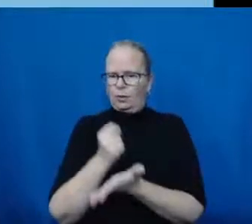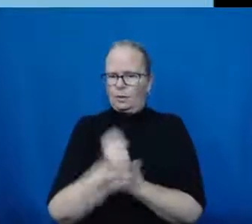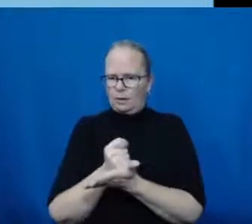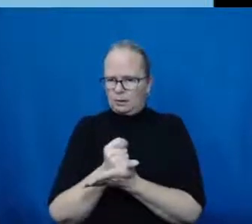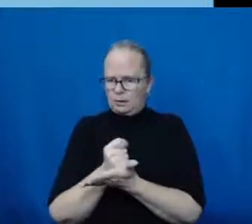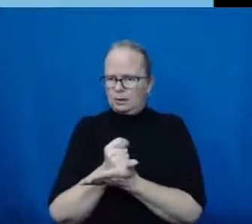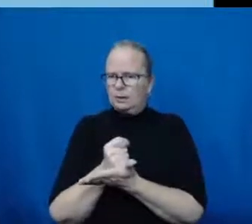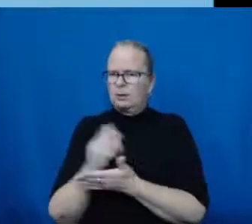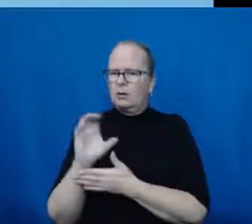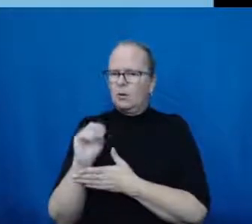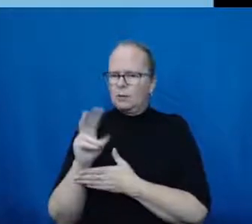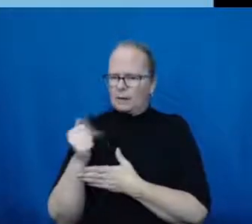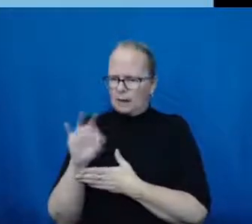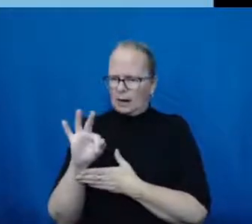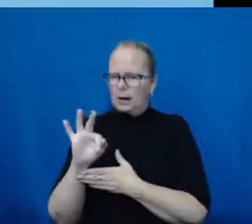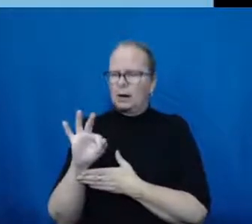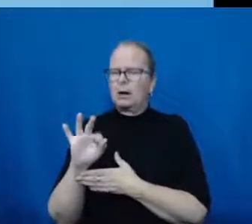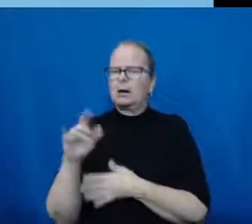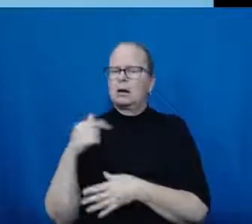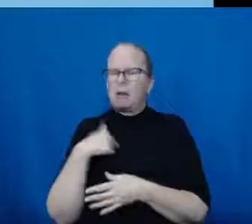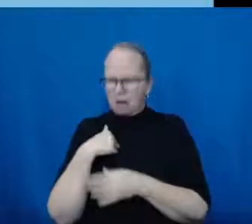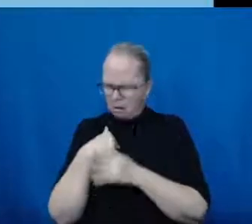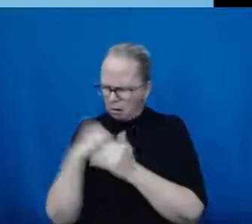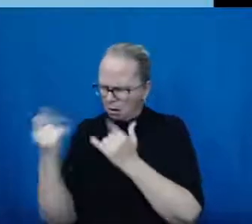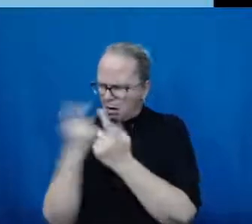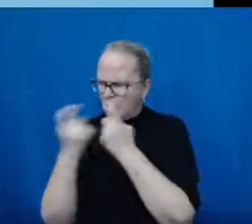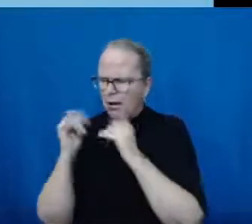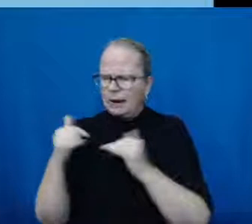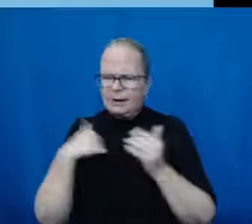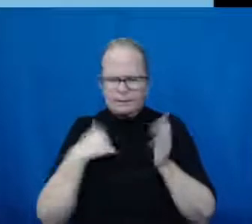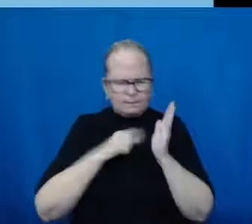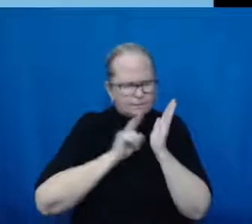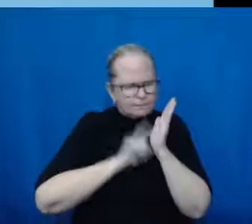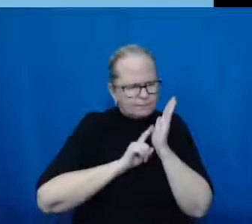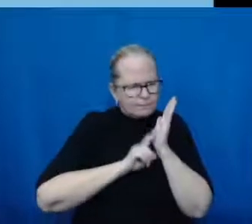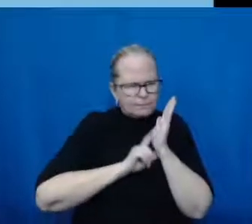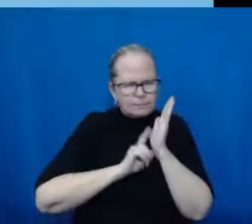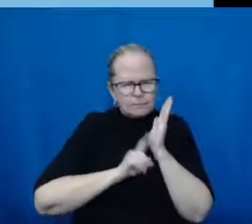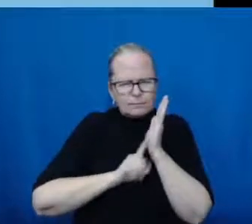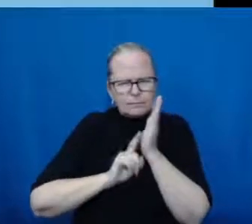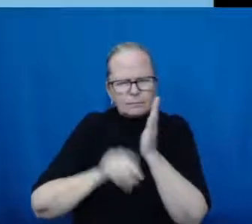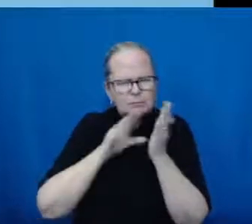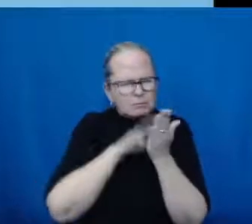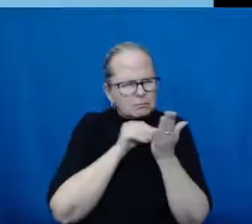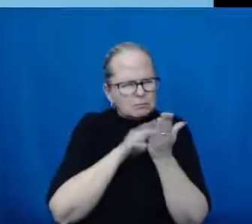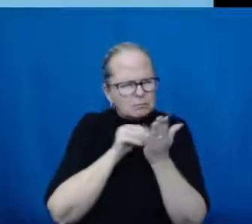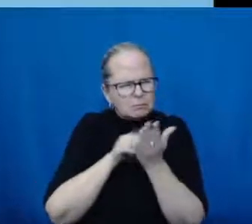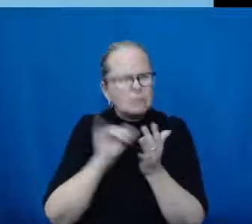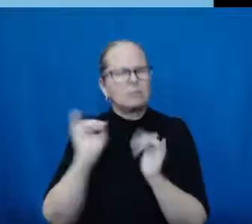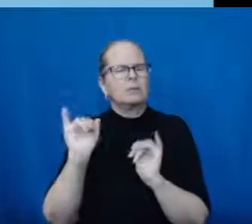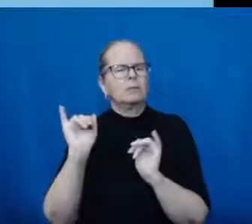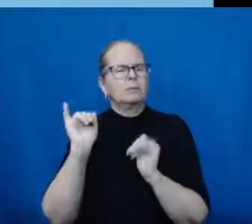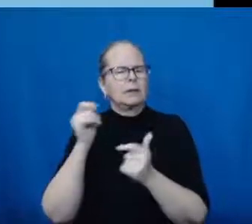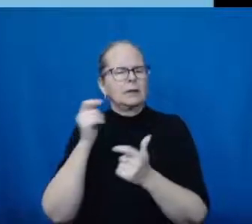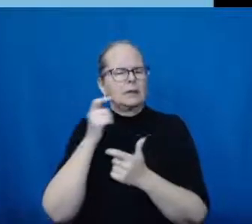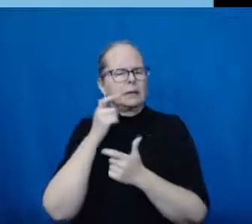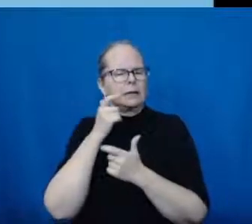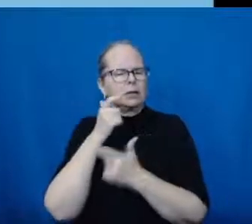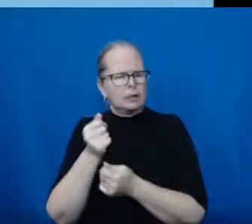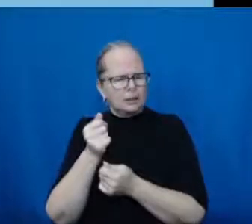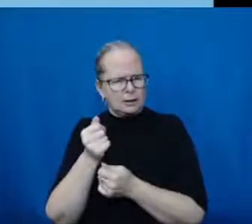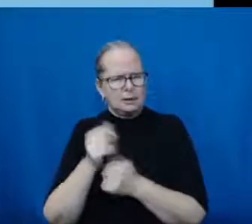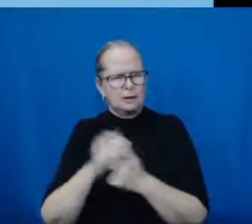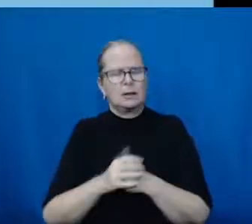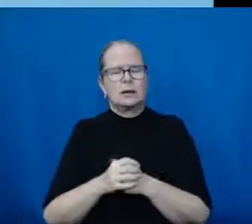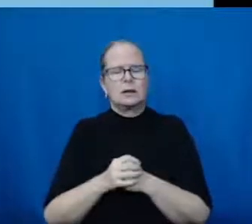latest treatments for COVID-19. But the bottom line is that right now, have very limited, proven, effective treatments for COVID-19.